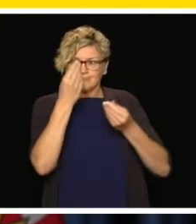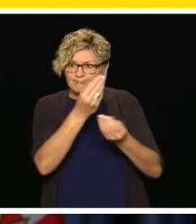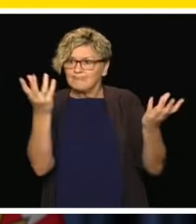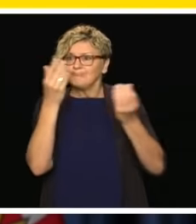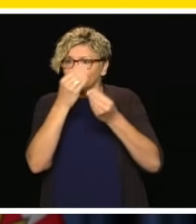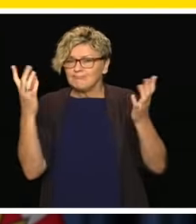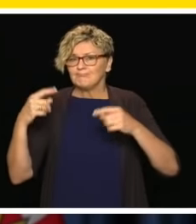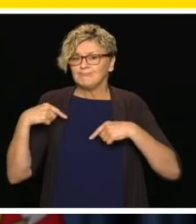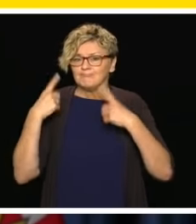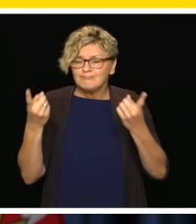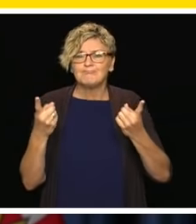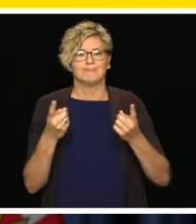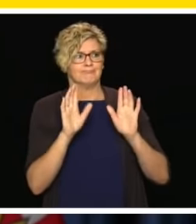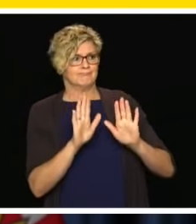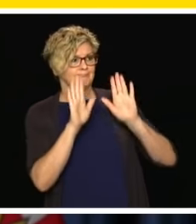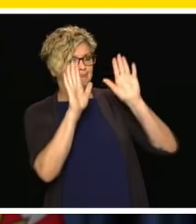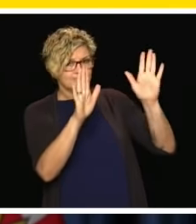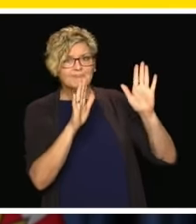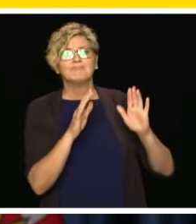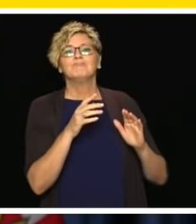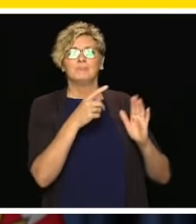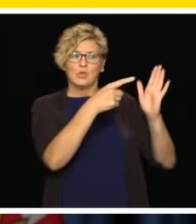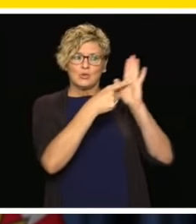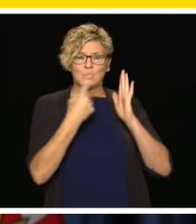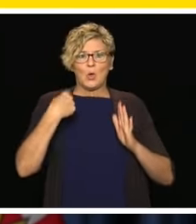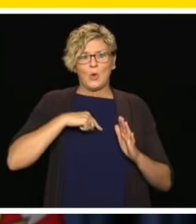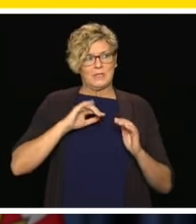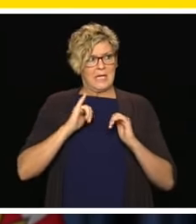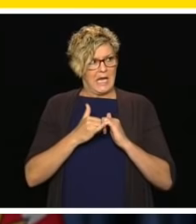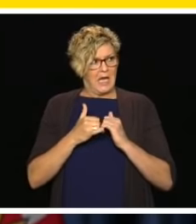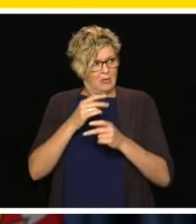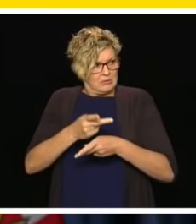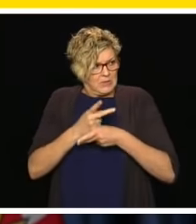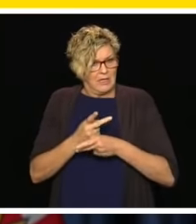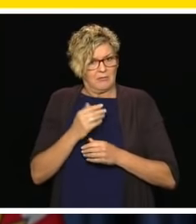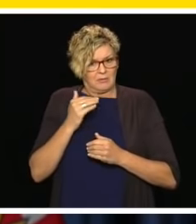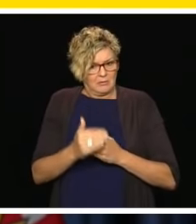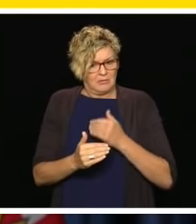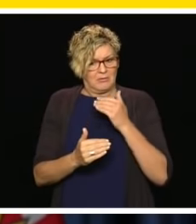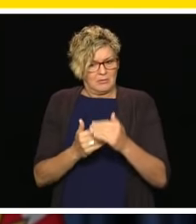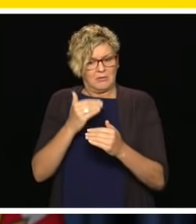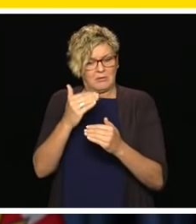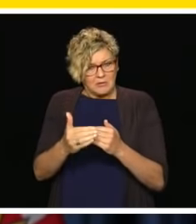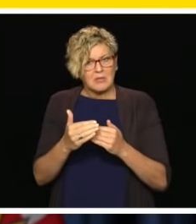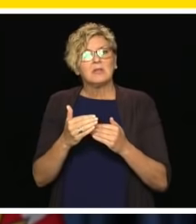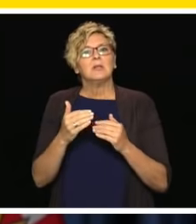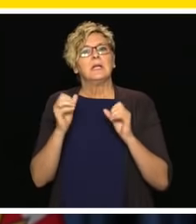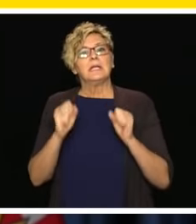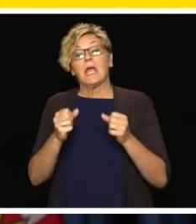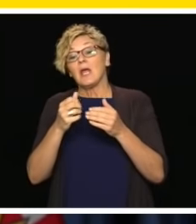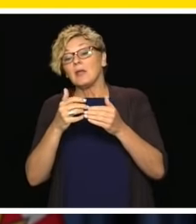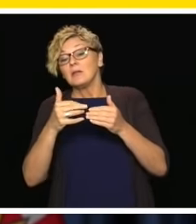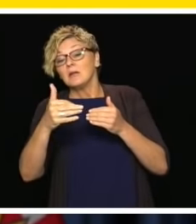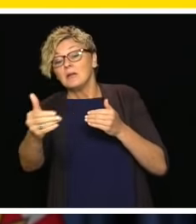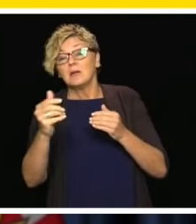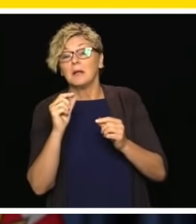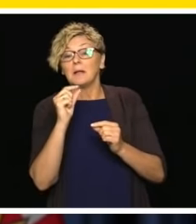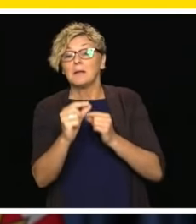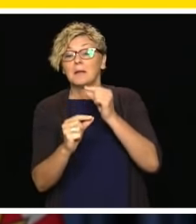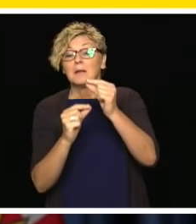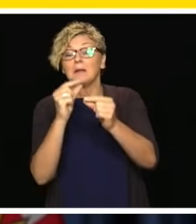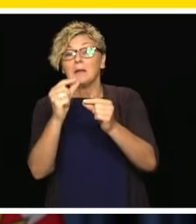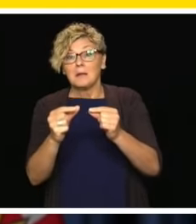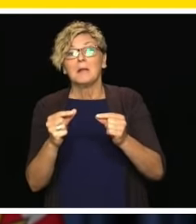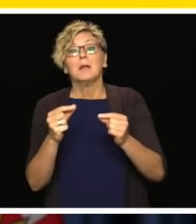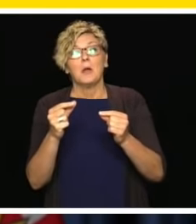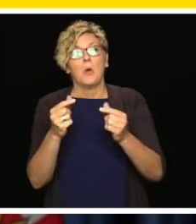brought us to this point here today. To a place where we can take gradual steps and allow more students back to class in the safest